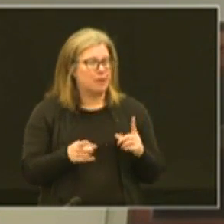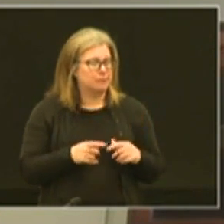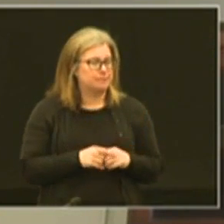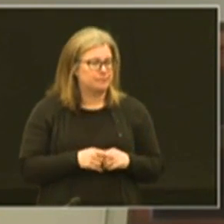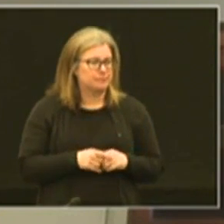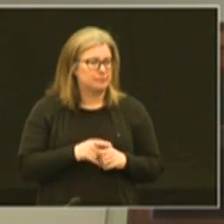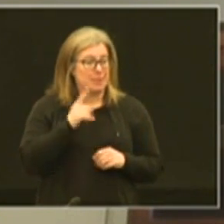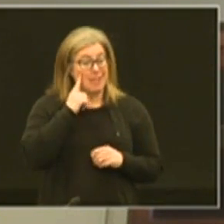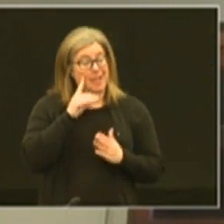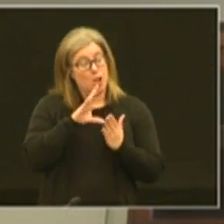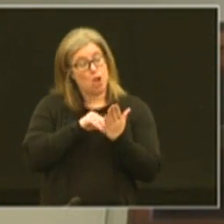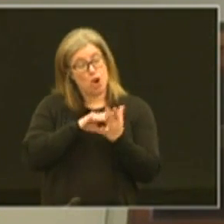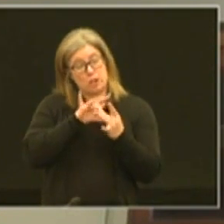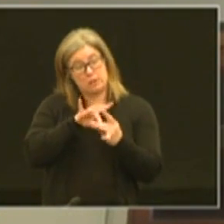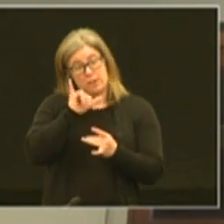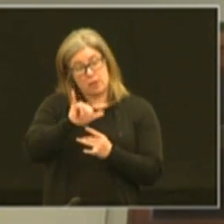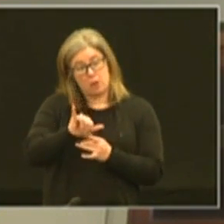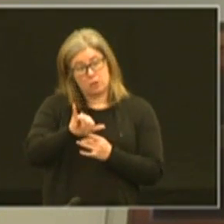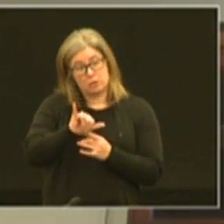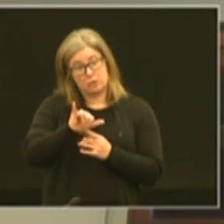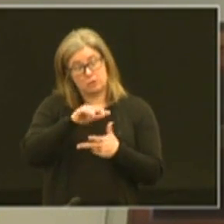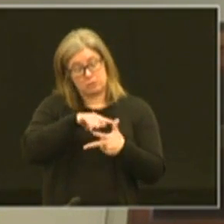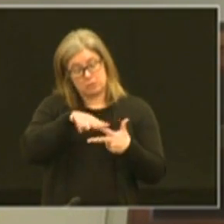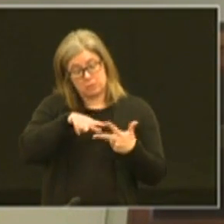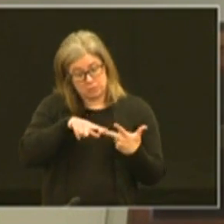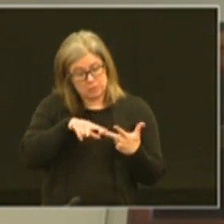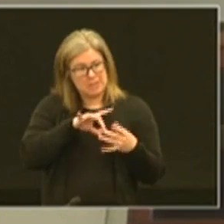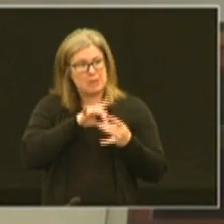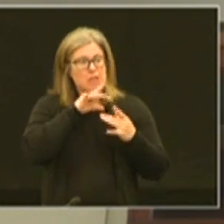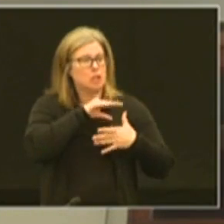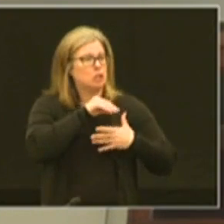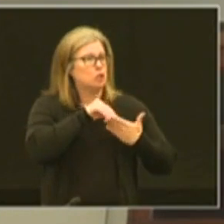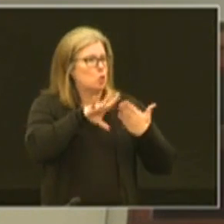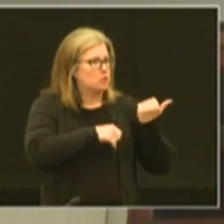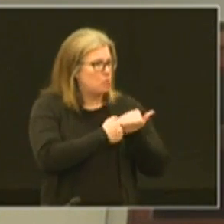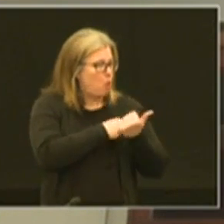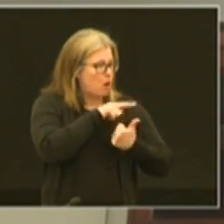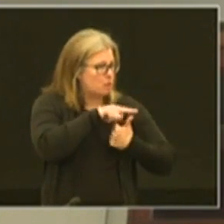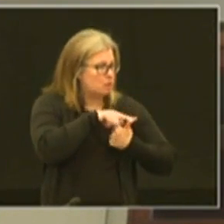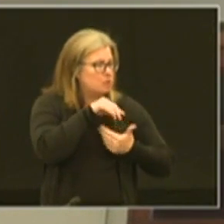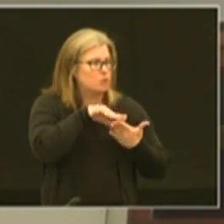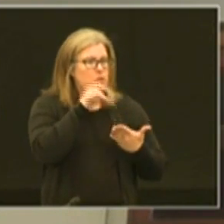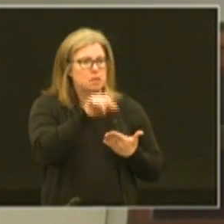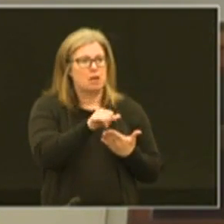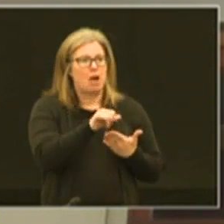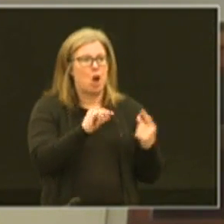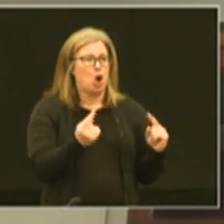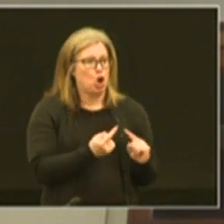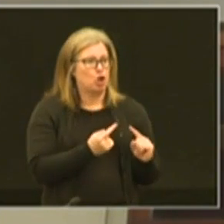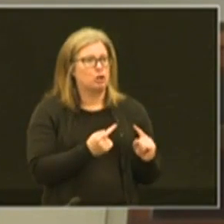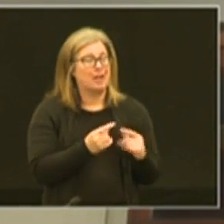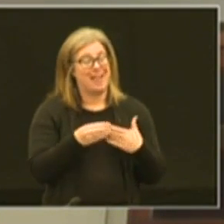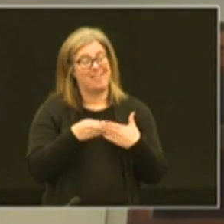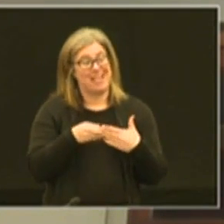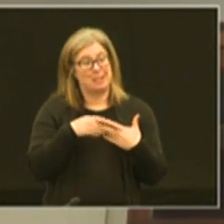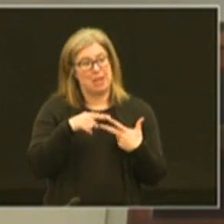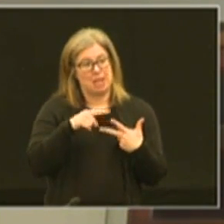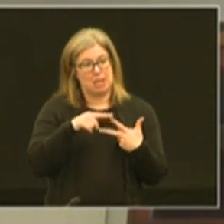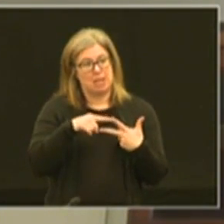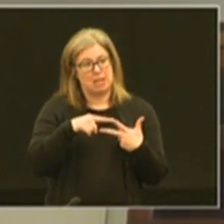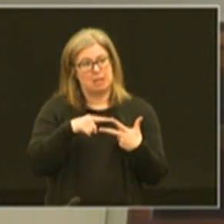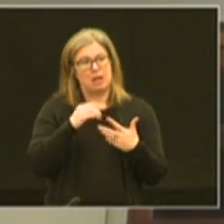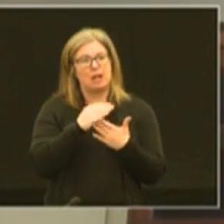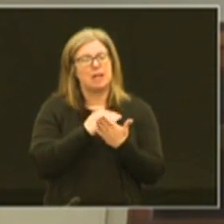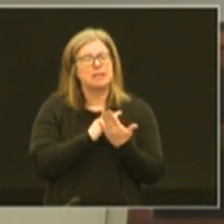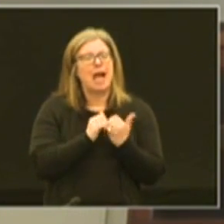but i think learning around those principles especially around student support so students aren't harmed and flexibility and our